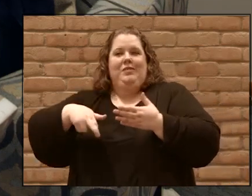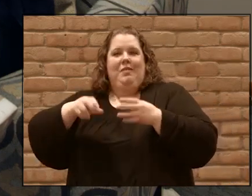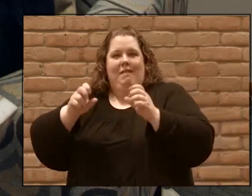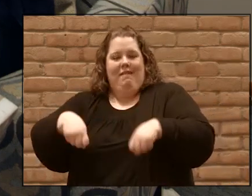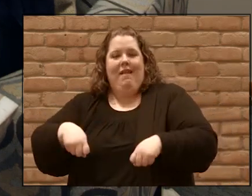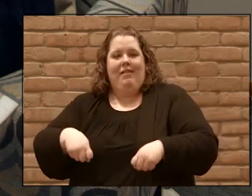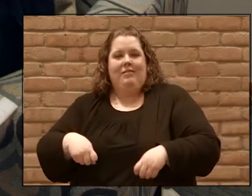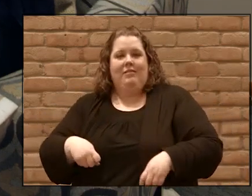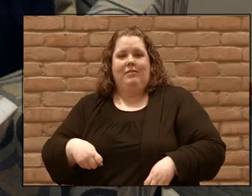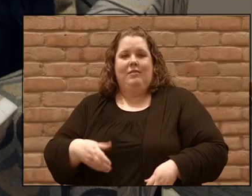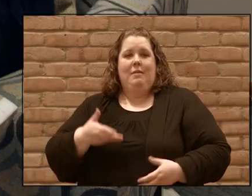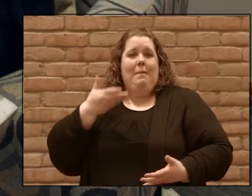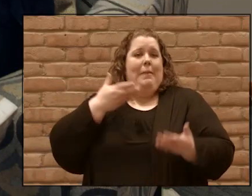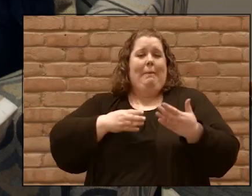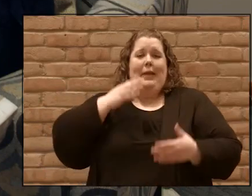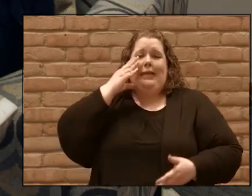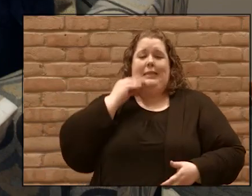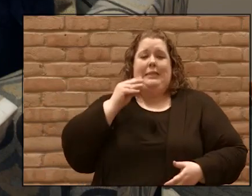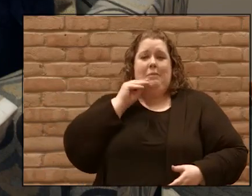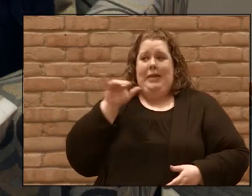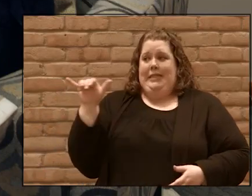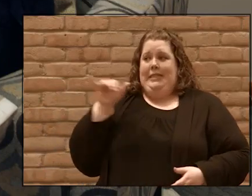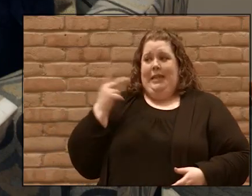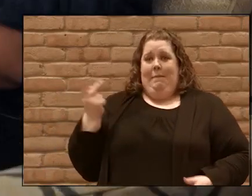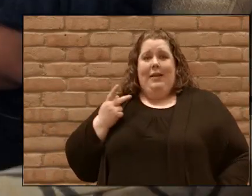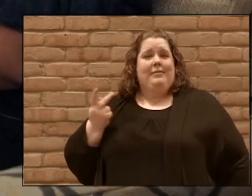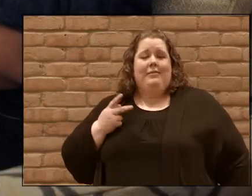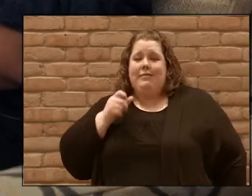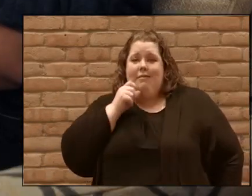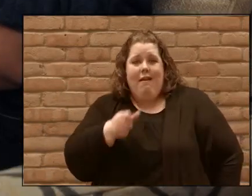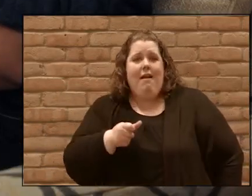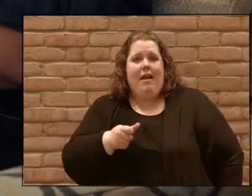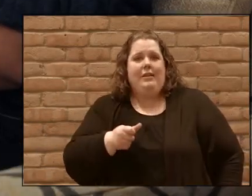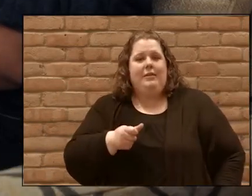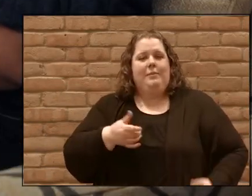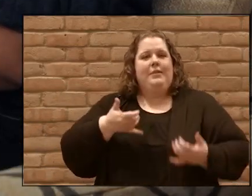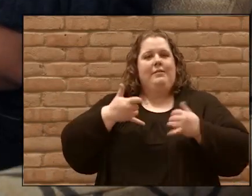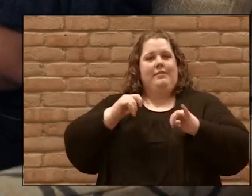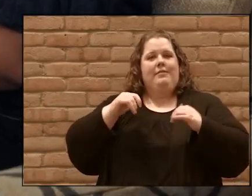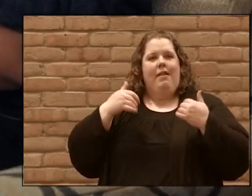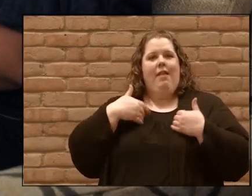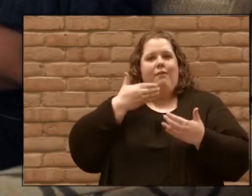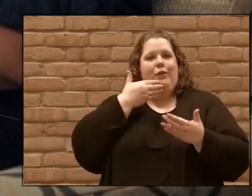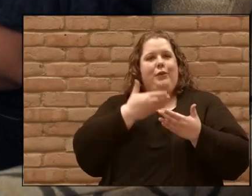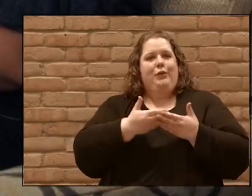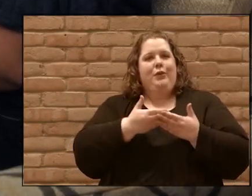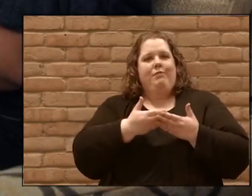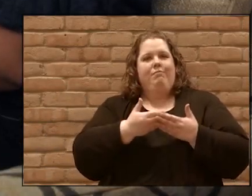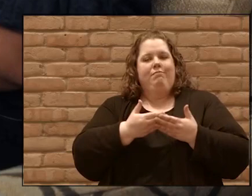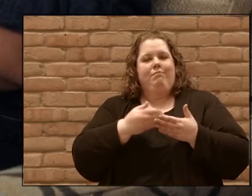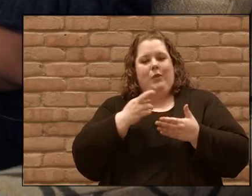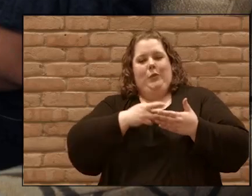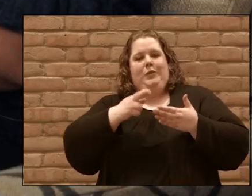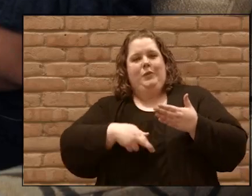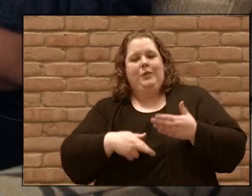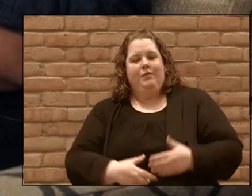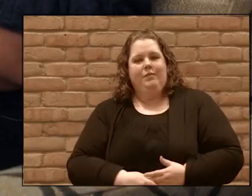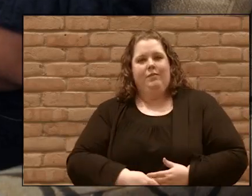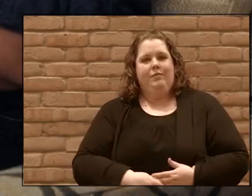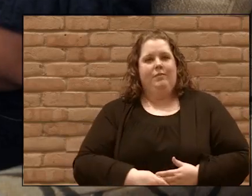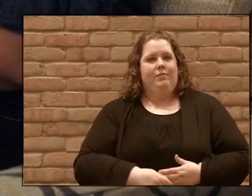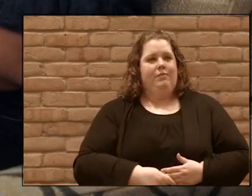now but there is follow Christ is to just not